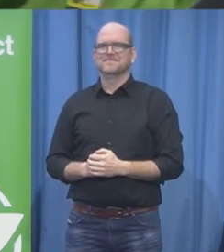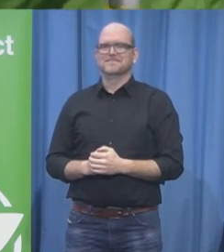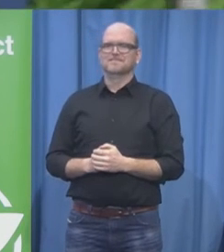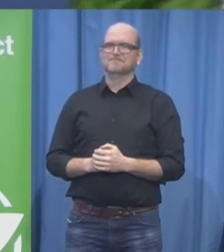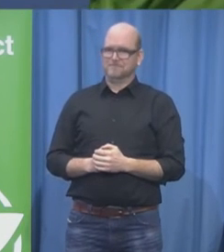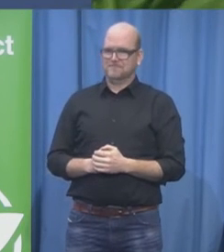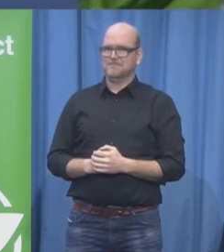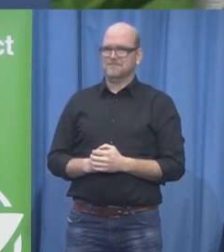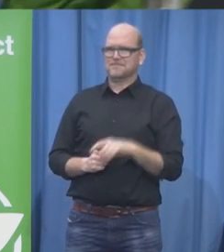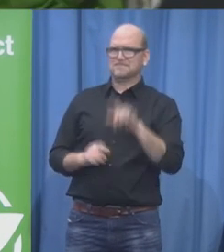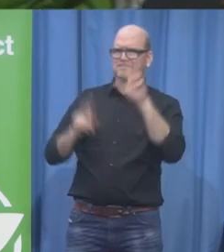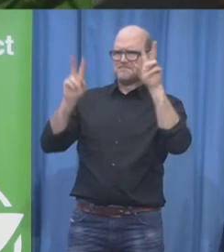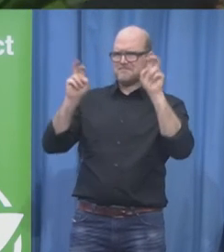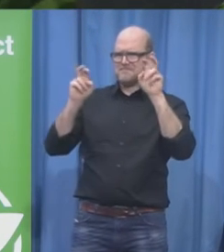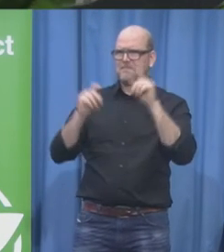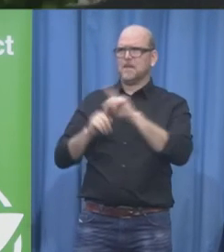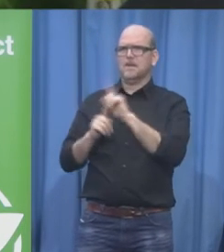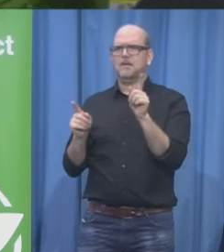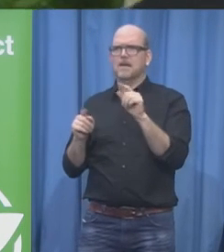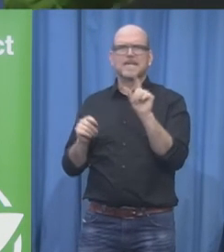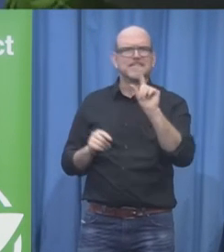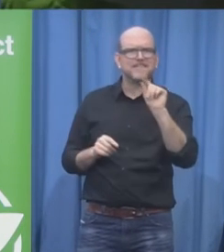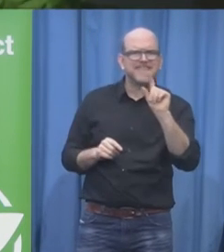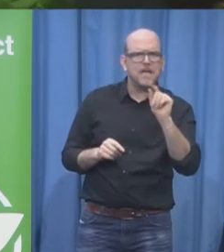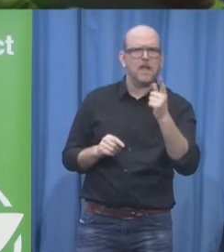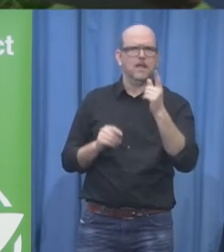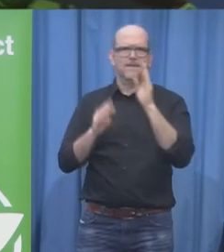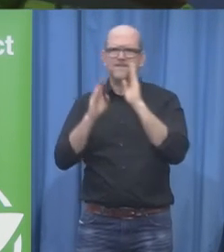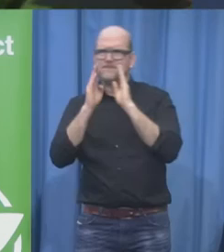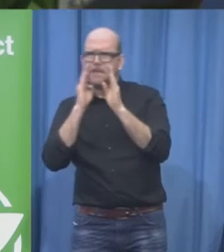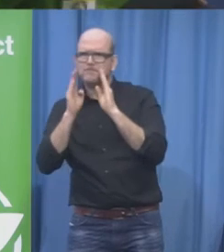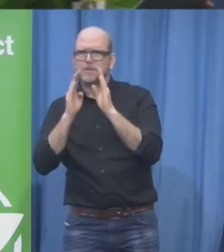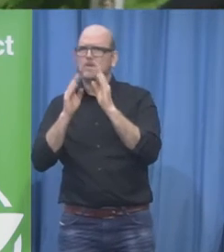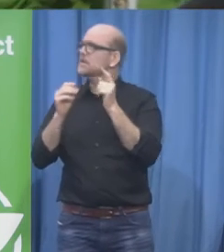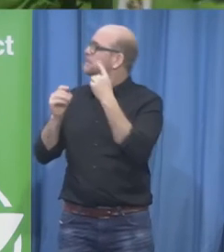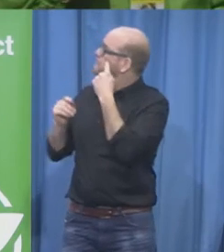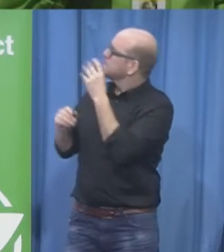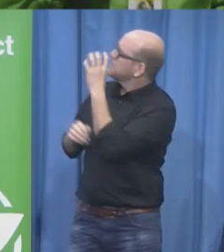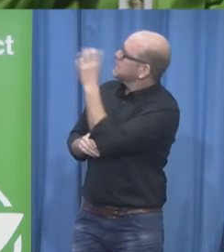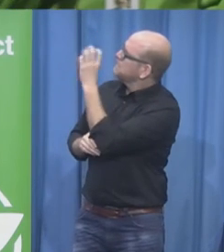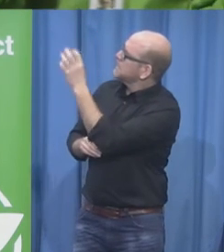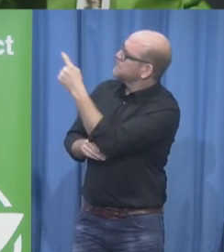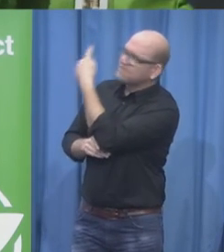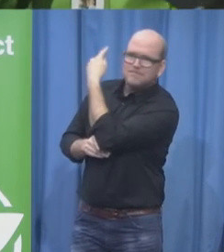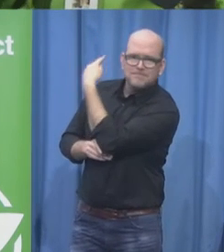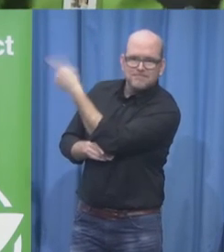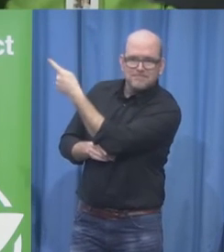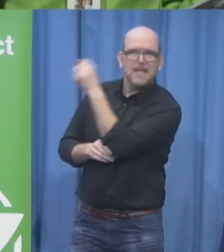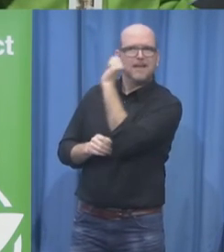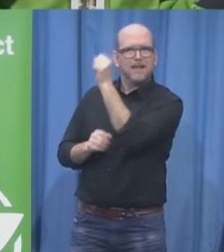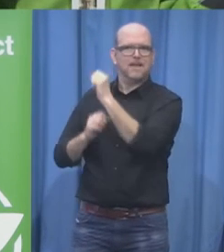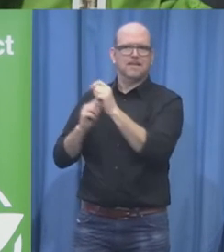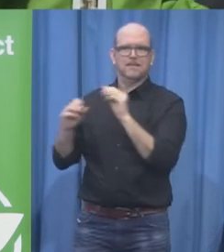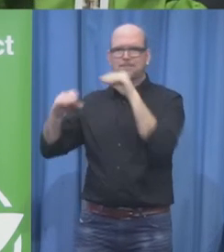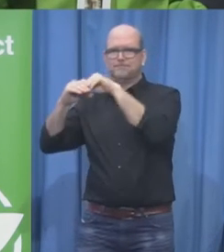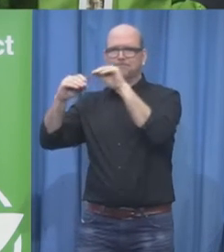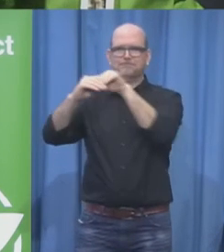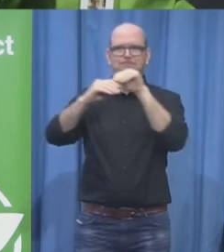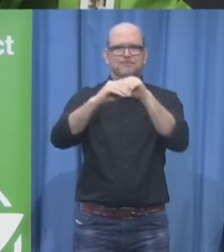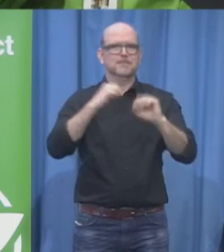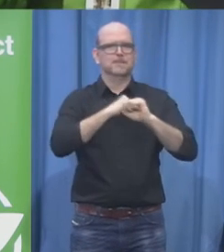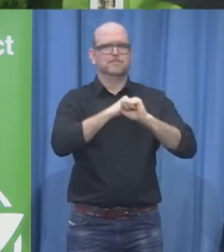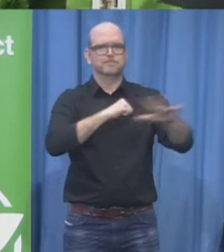and Facebook and YouTube it's really important we let people know what's happening you have Wi-Fi you don't need to have an